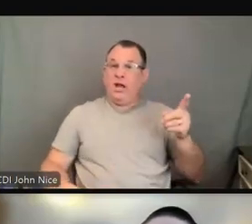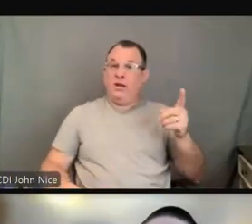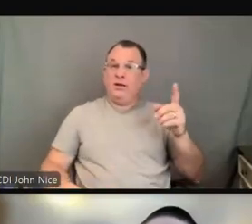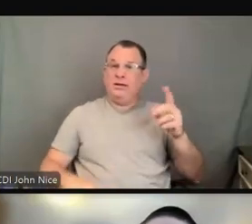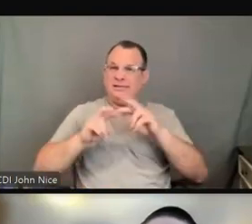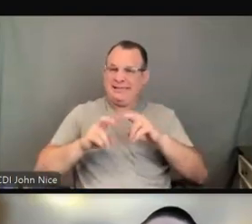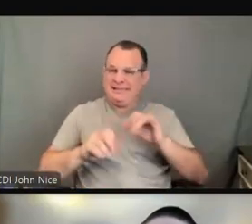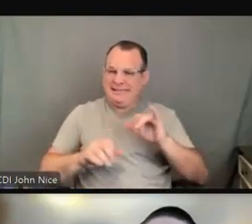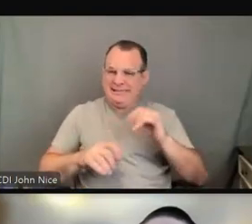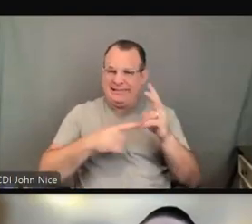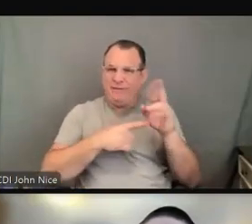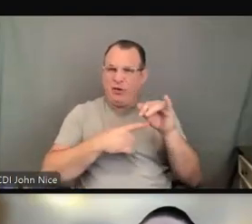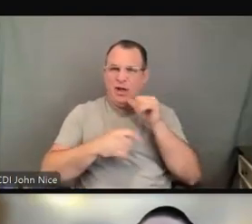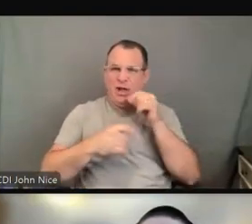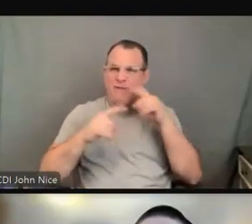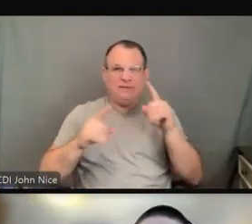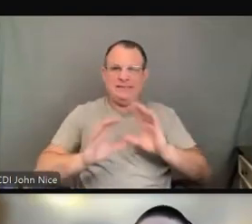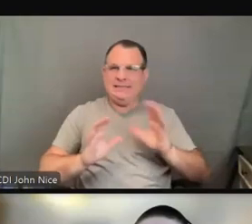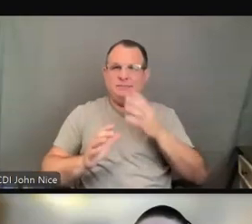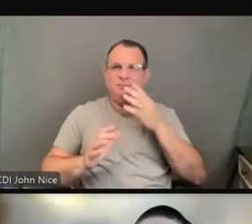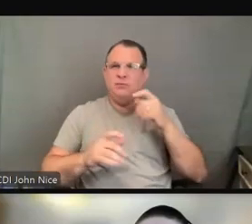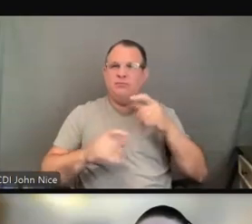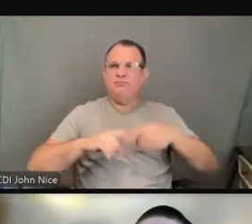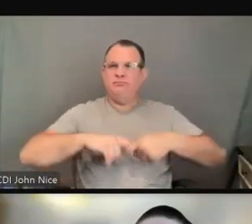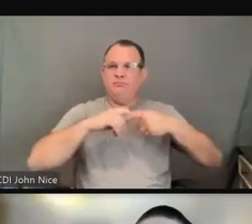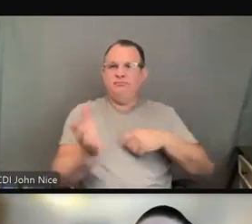then there should be some alternative provided.